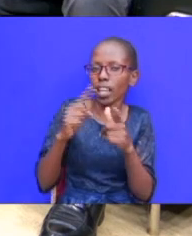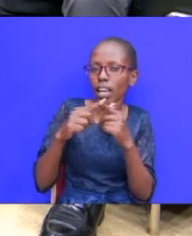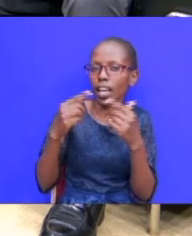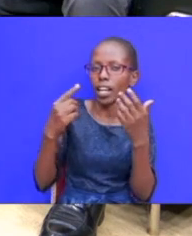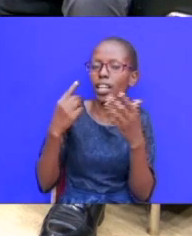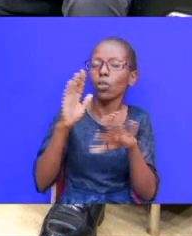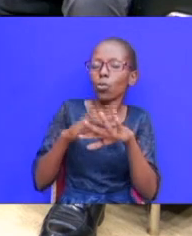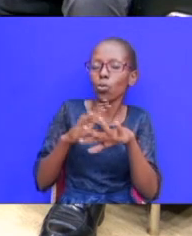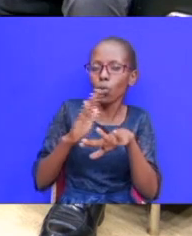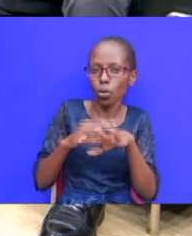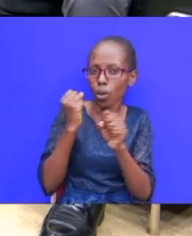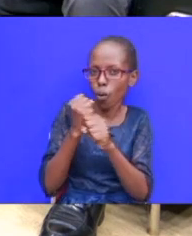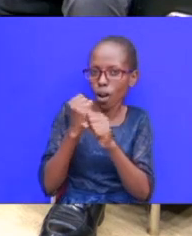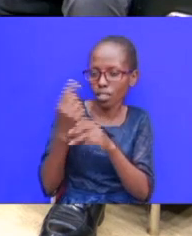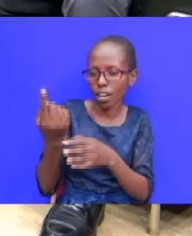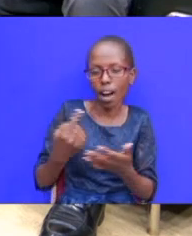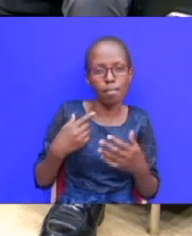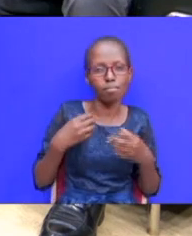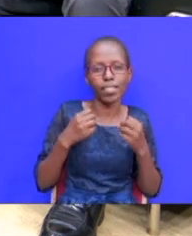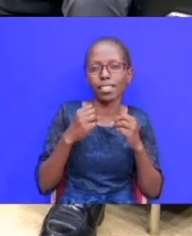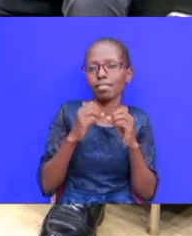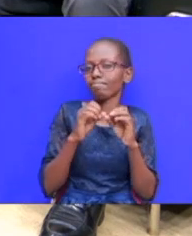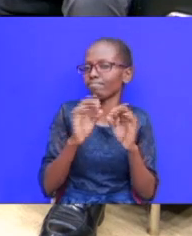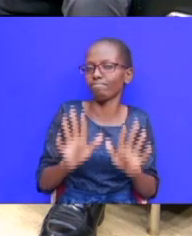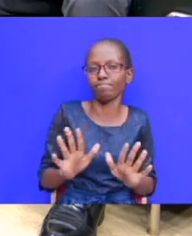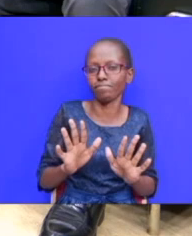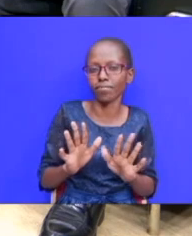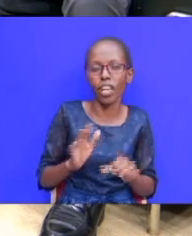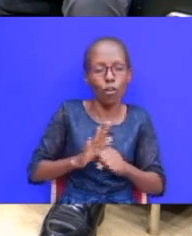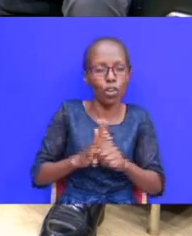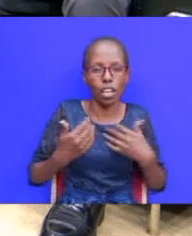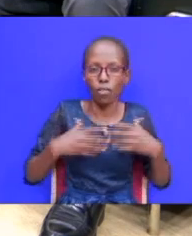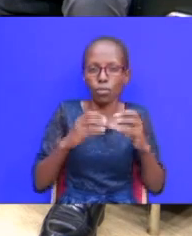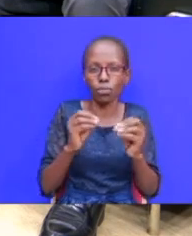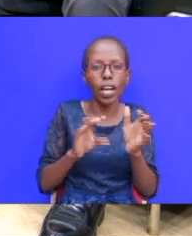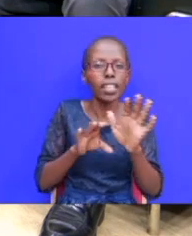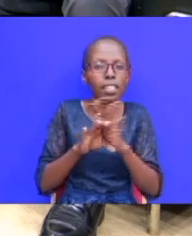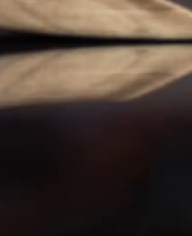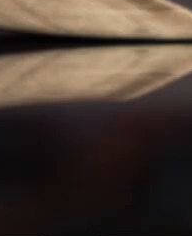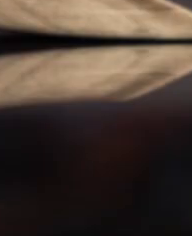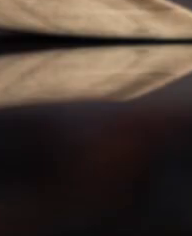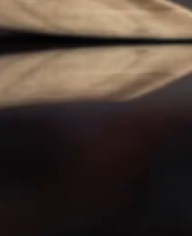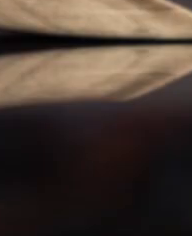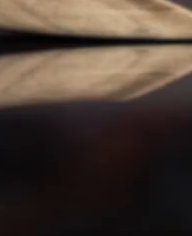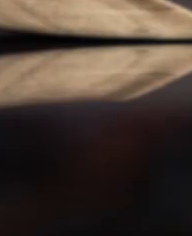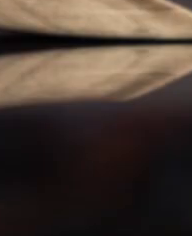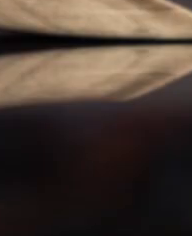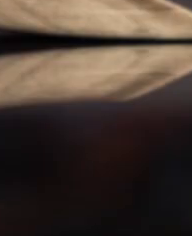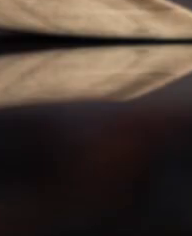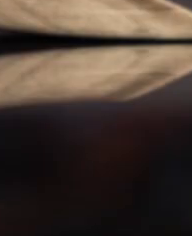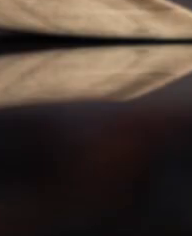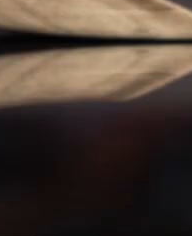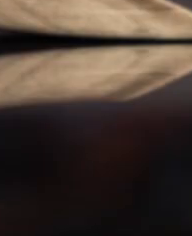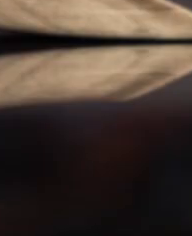good works come naturally so but before we are saved they doesn't so let me read chapter 35 verse 9 which says that and god appeared again